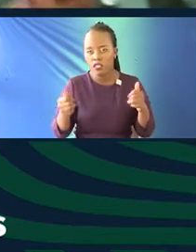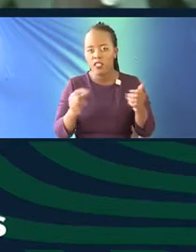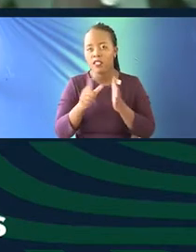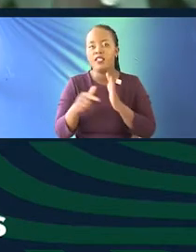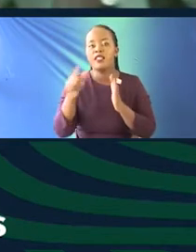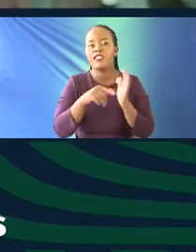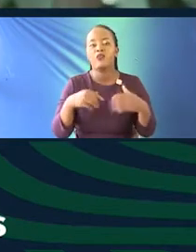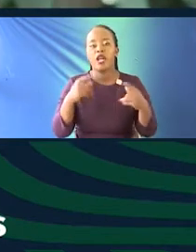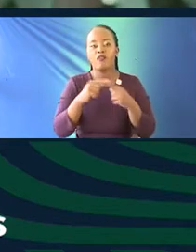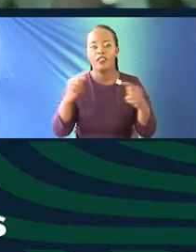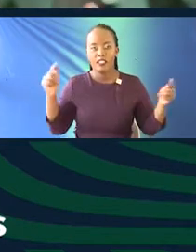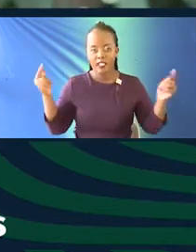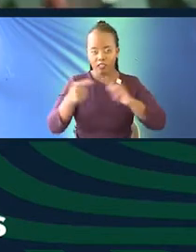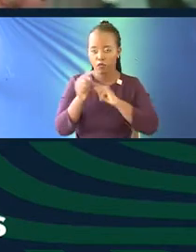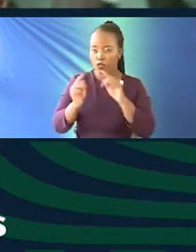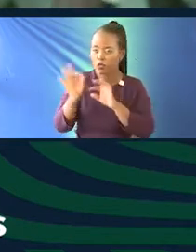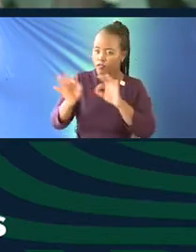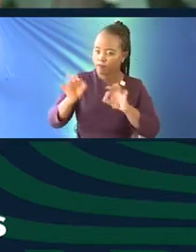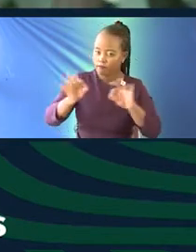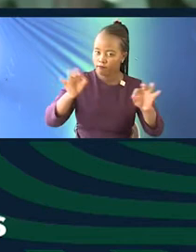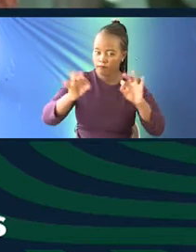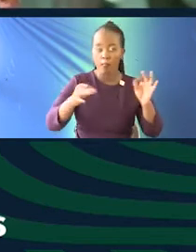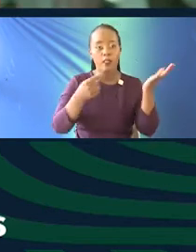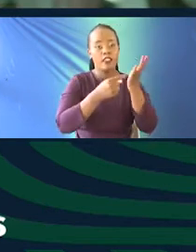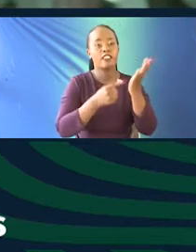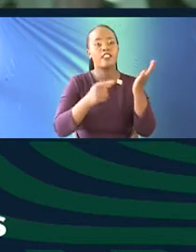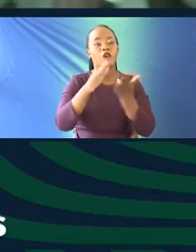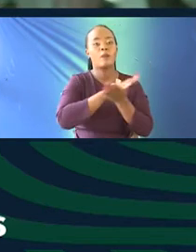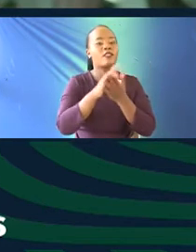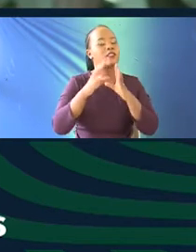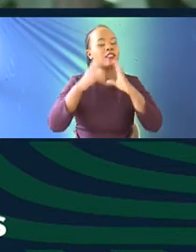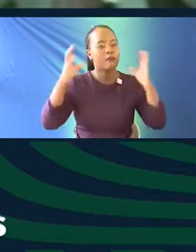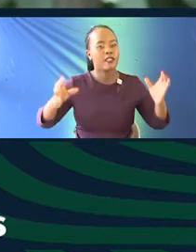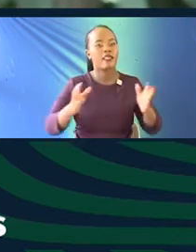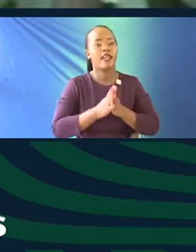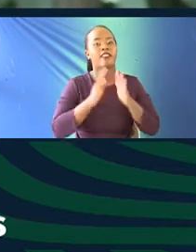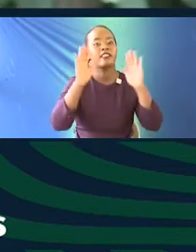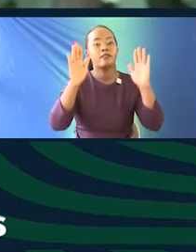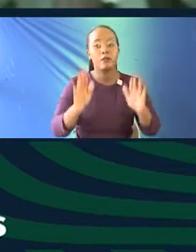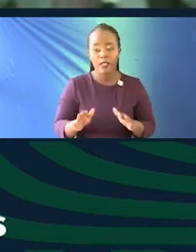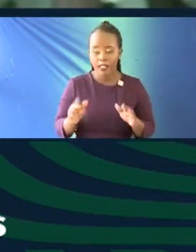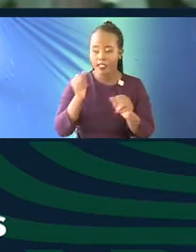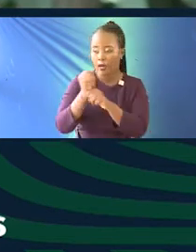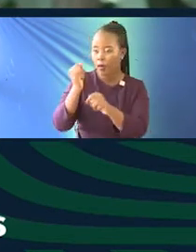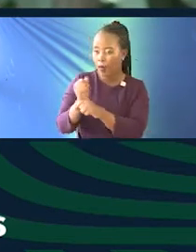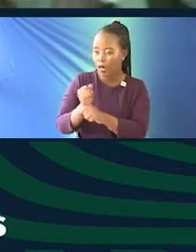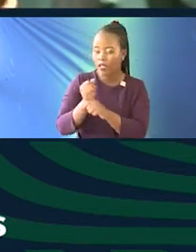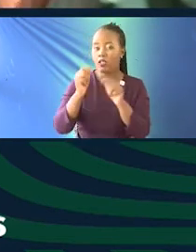transformation, translation. And the digital spaces are key and critical in our work. I mean, our biggest,